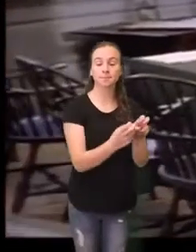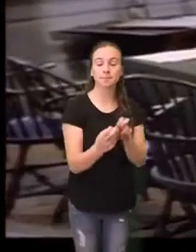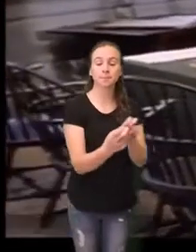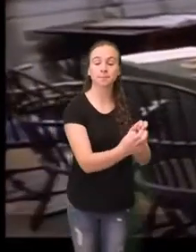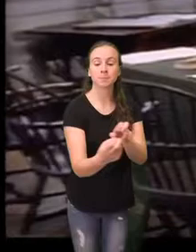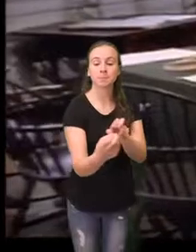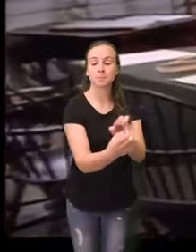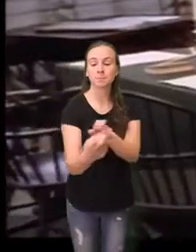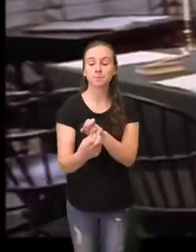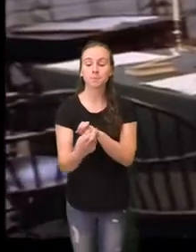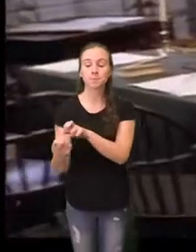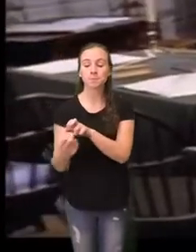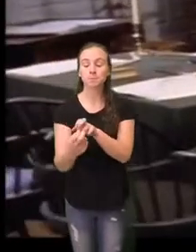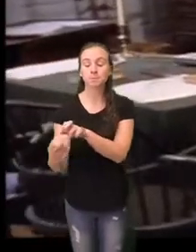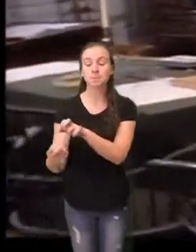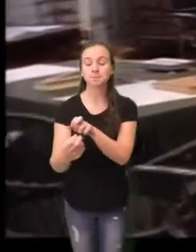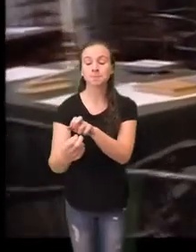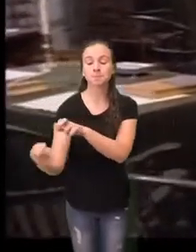three or four to a table.